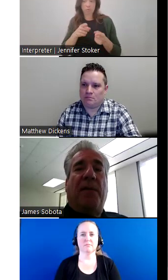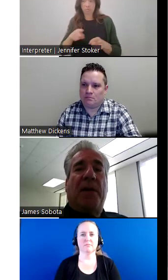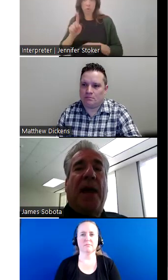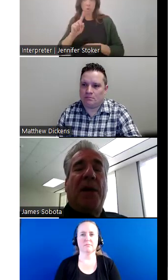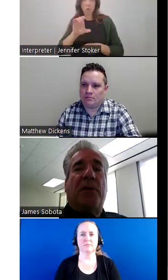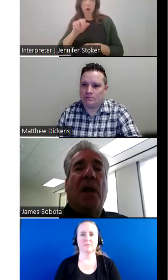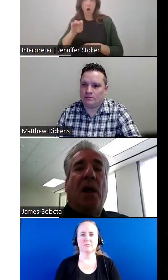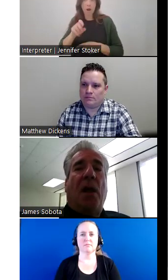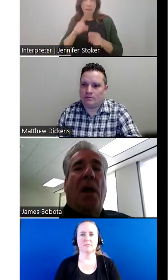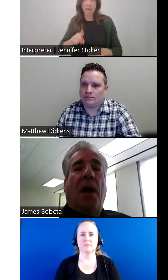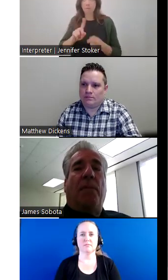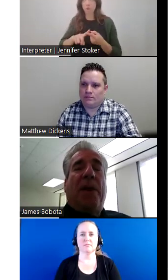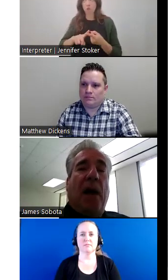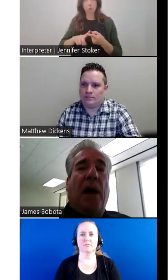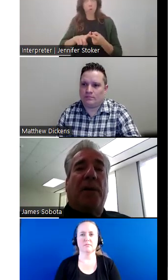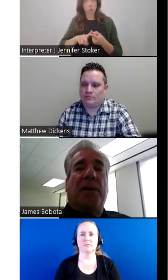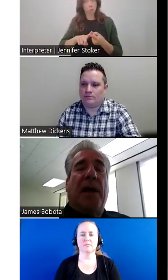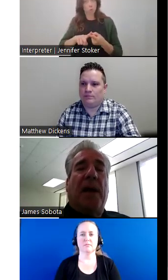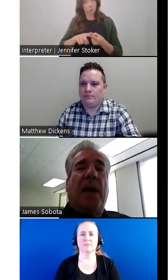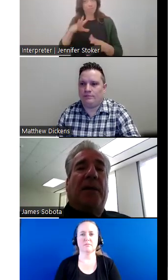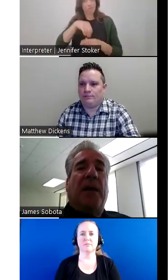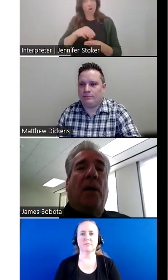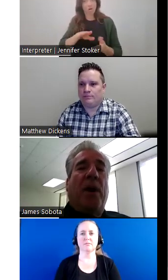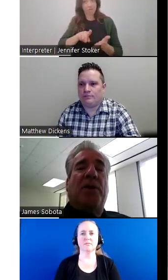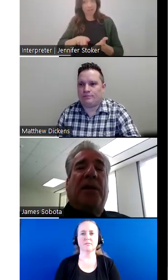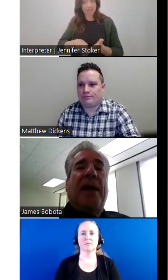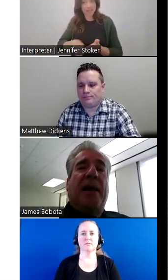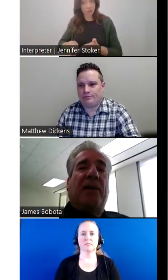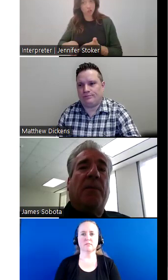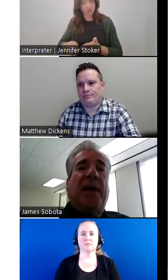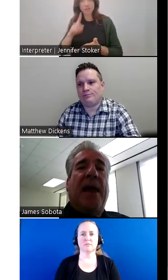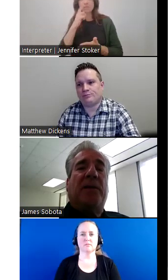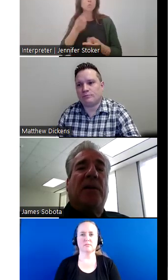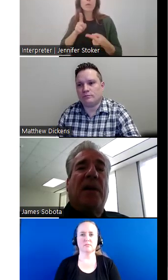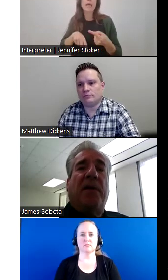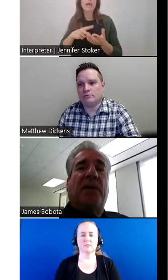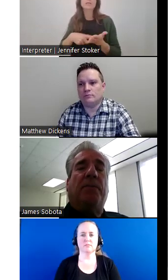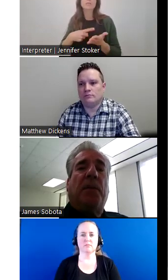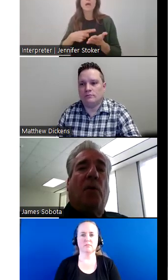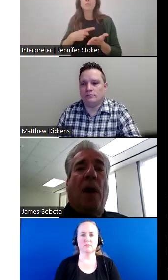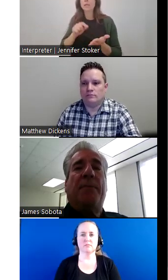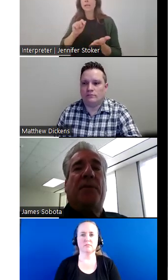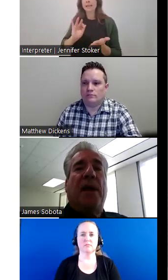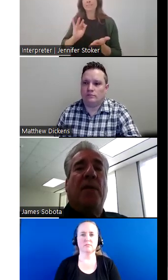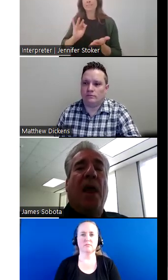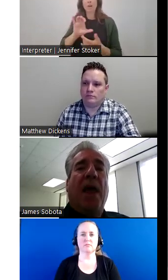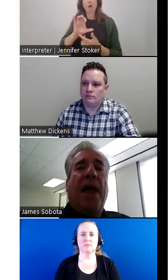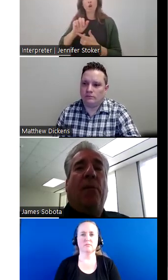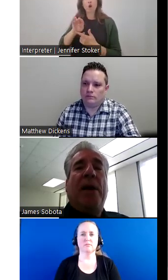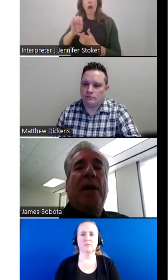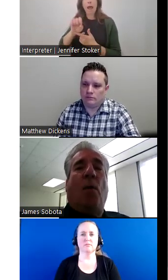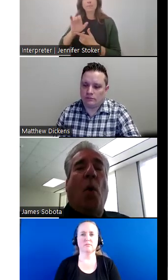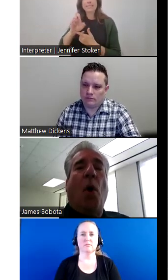complete investigation because it's, we just can't, in some cases, if it's a crime scene